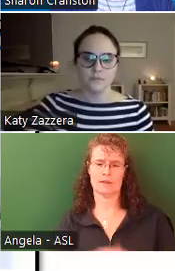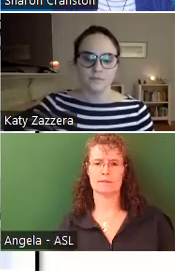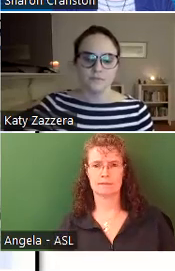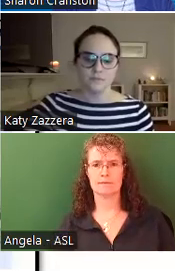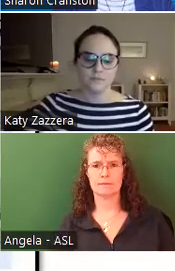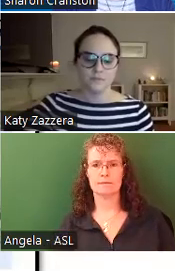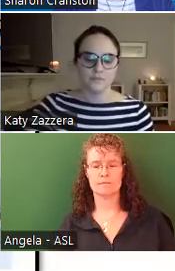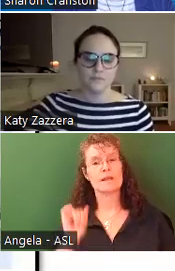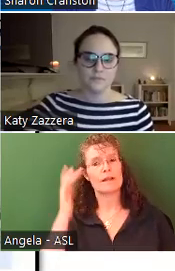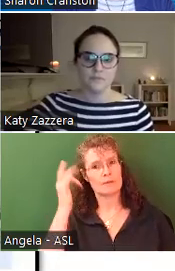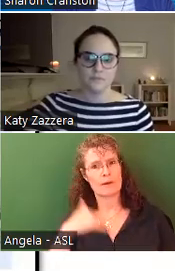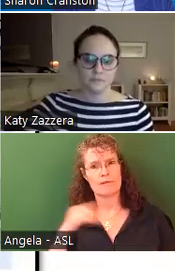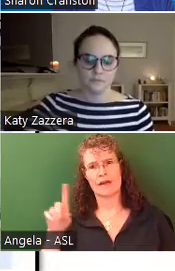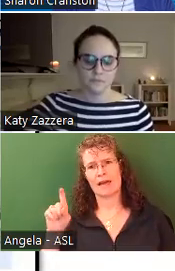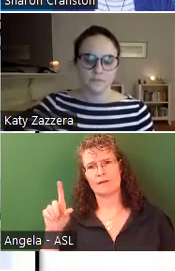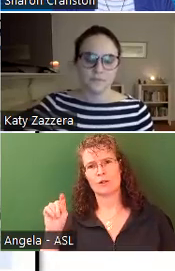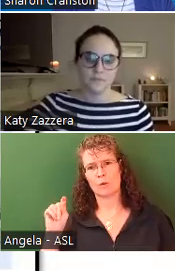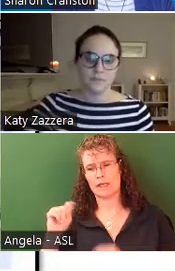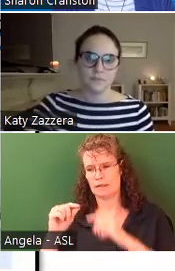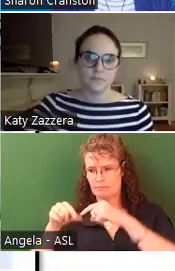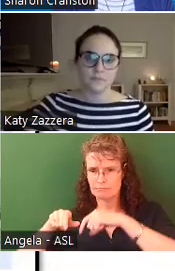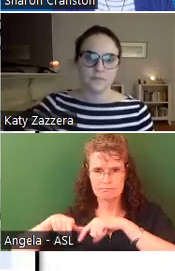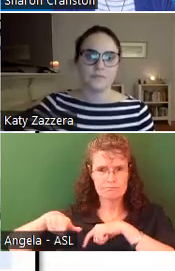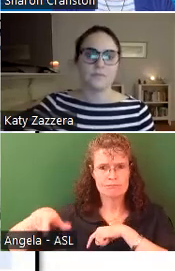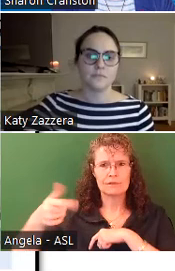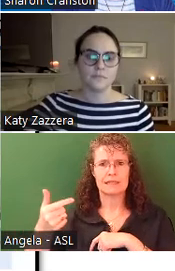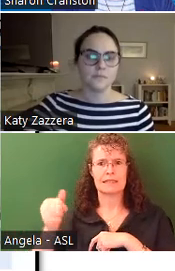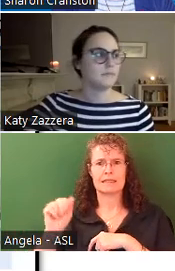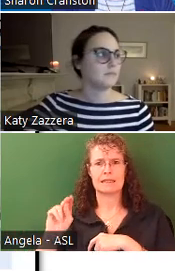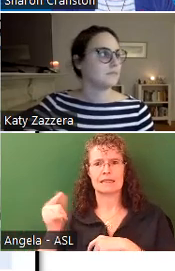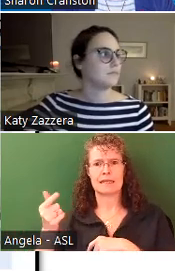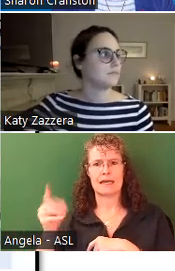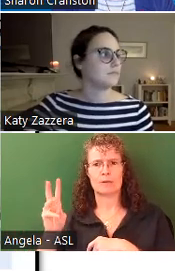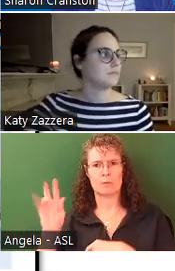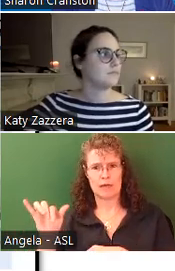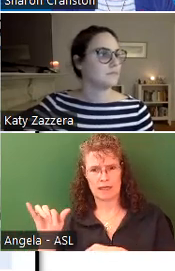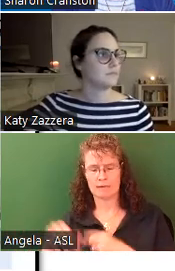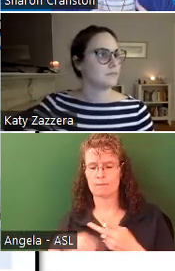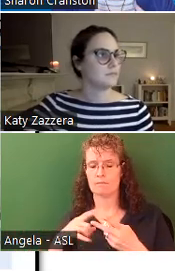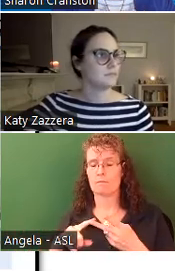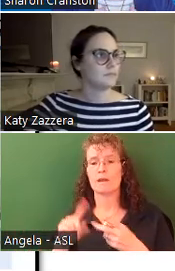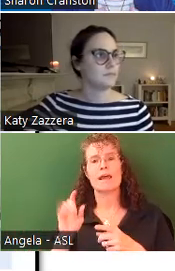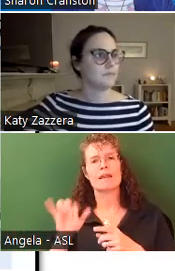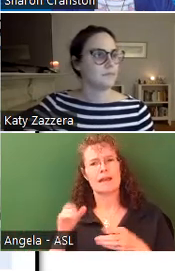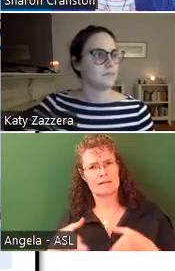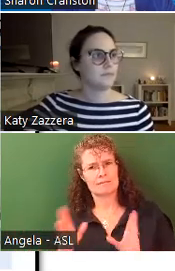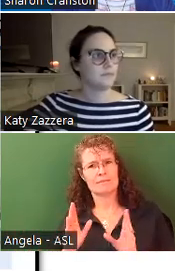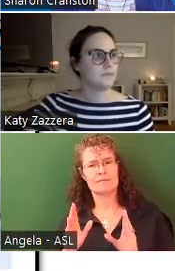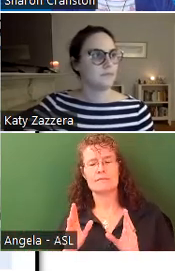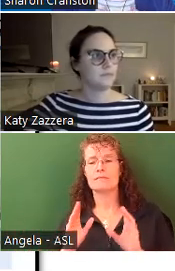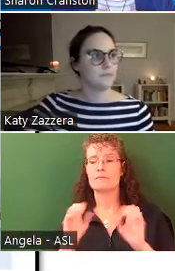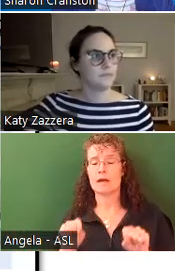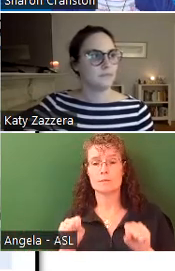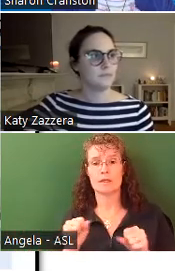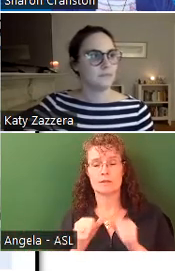that's why we have 120 foot long gangway. And that gives us the ability to maintain an